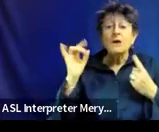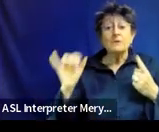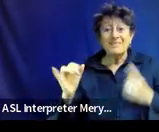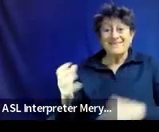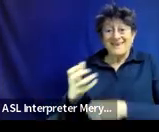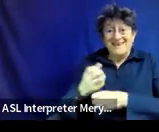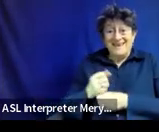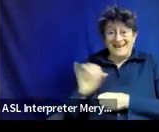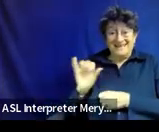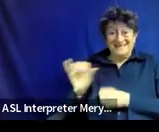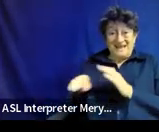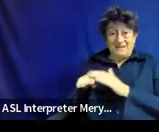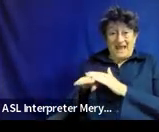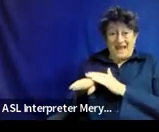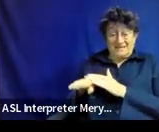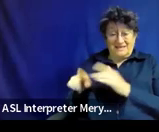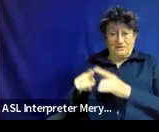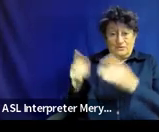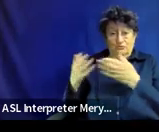ed curriculum.